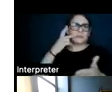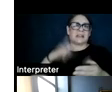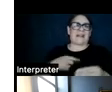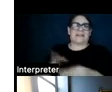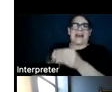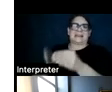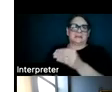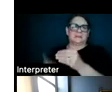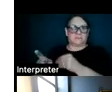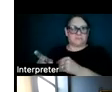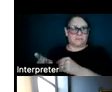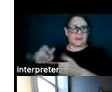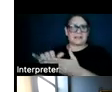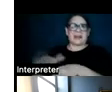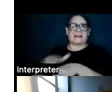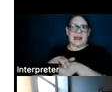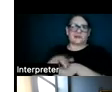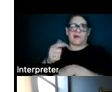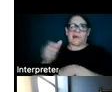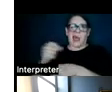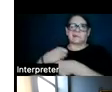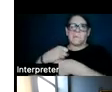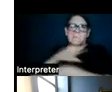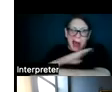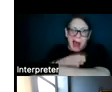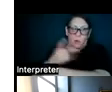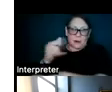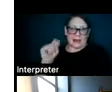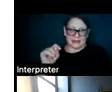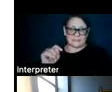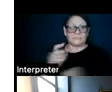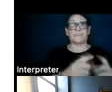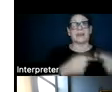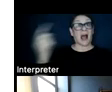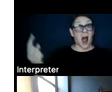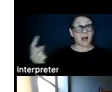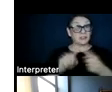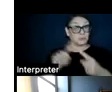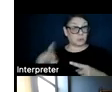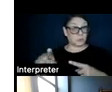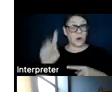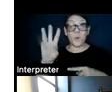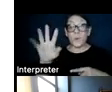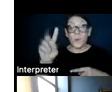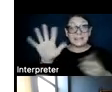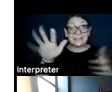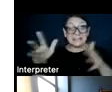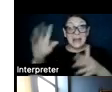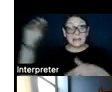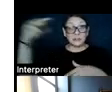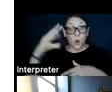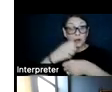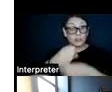tailpipe, is that natural gas power plant. And in contrast, this wind and solar electricity